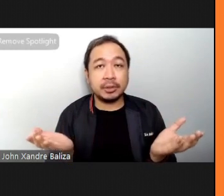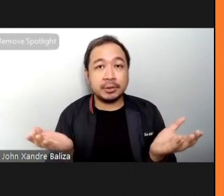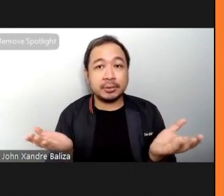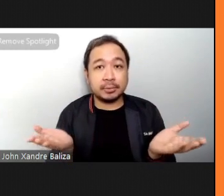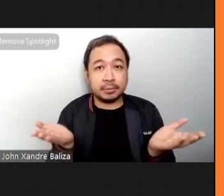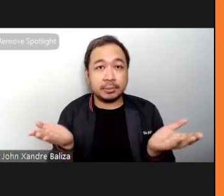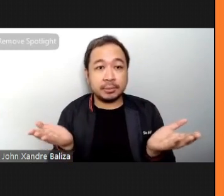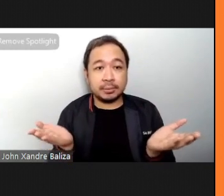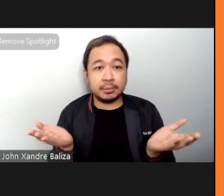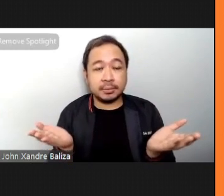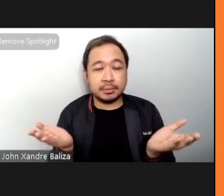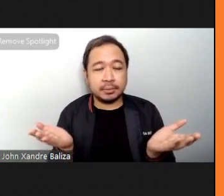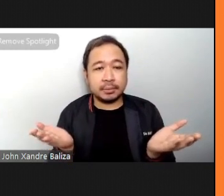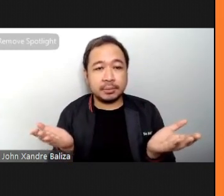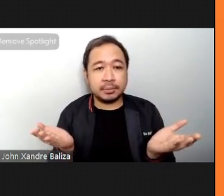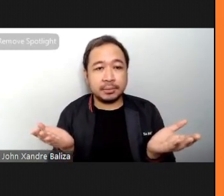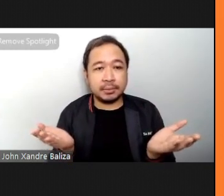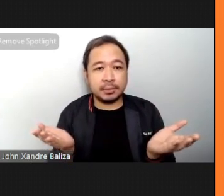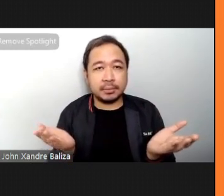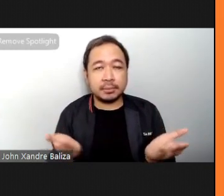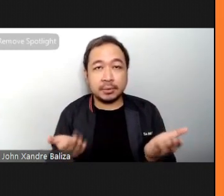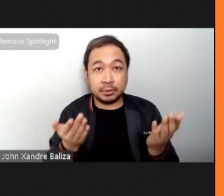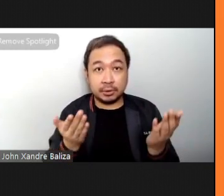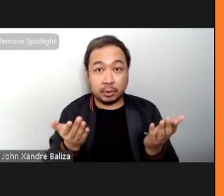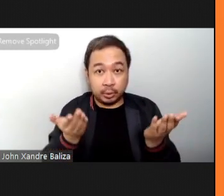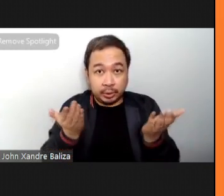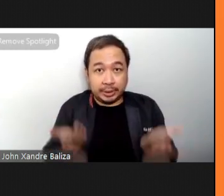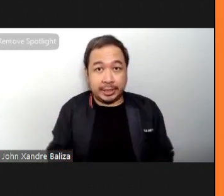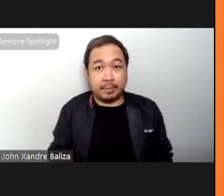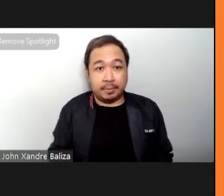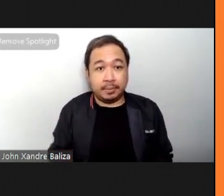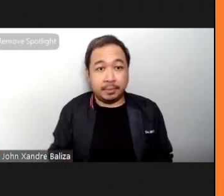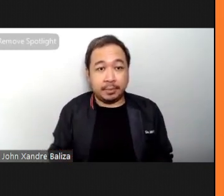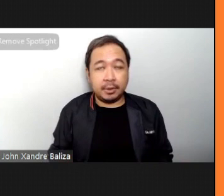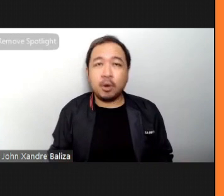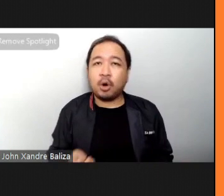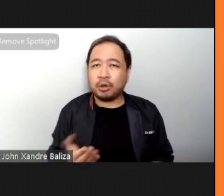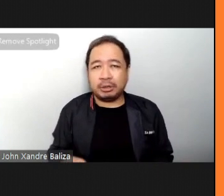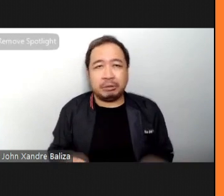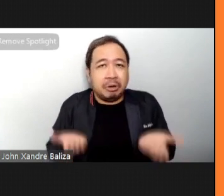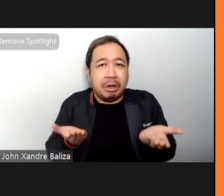So, and then you can just put it on your lap or you can hold it up if you want.